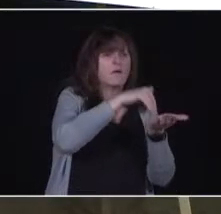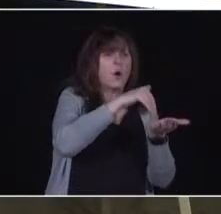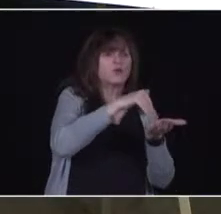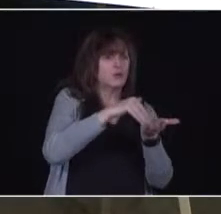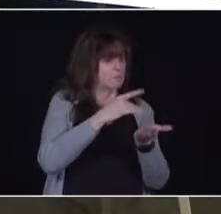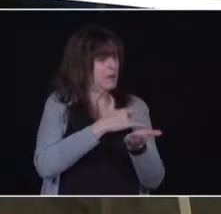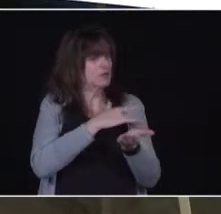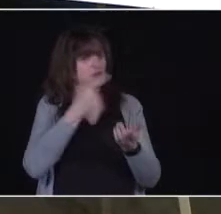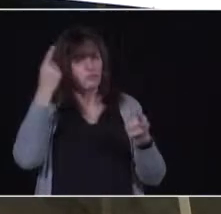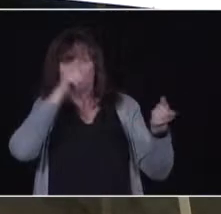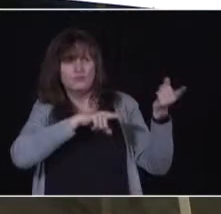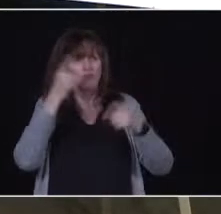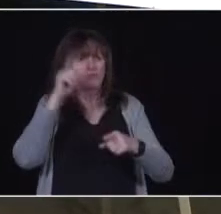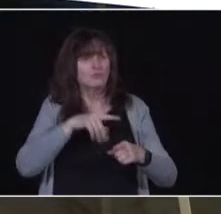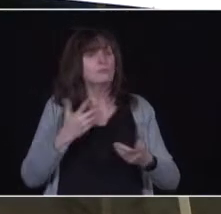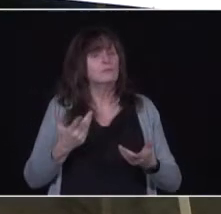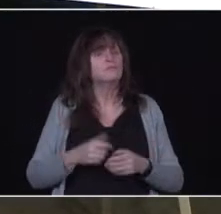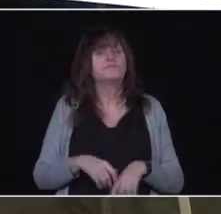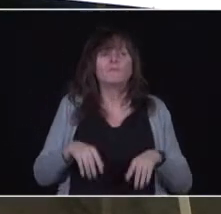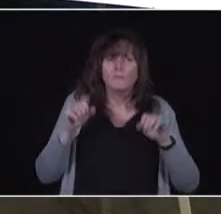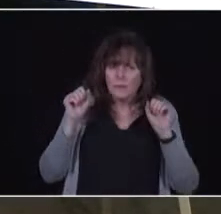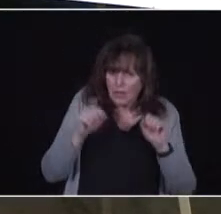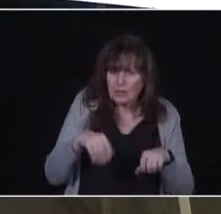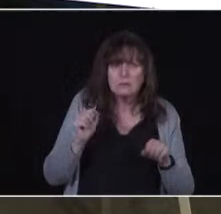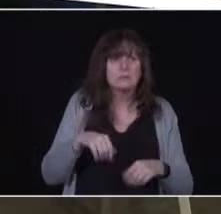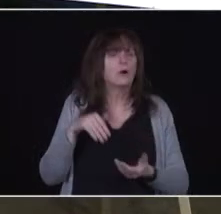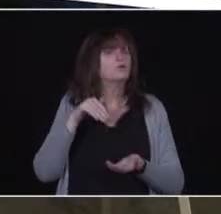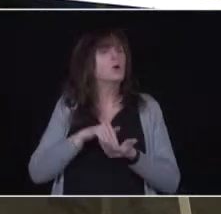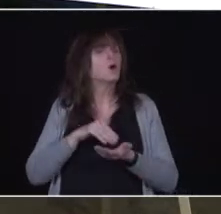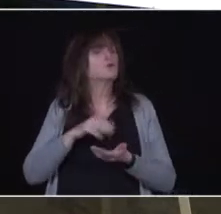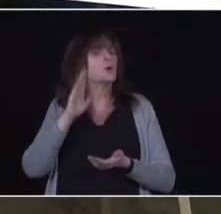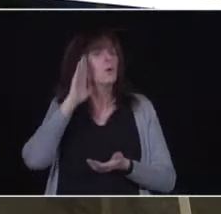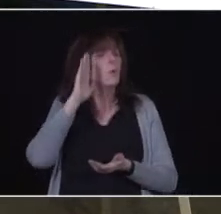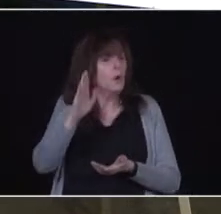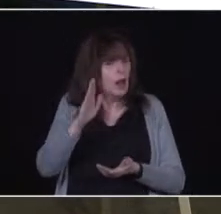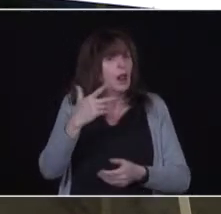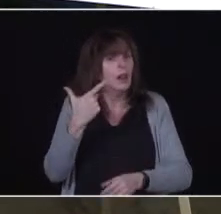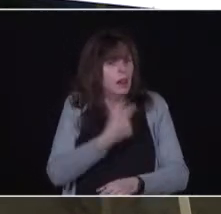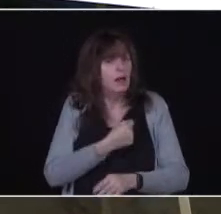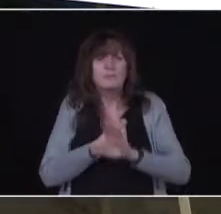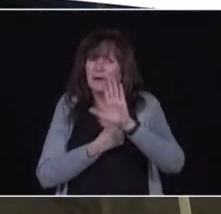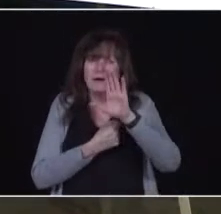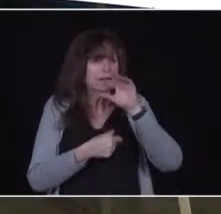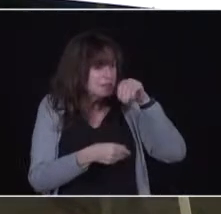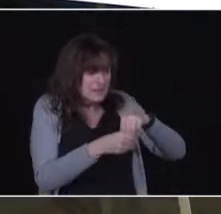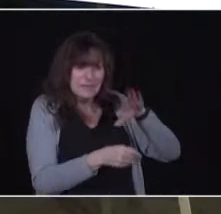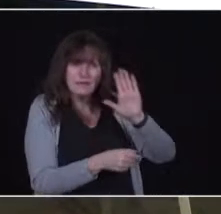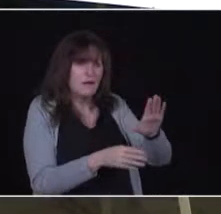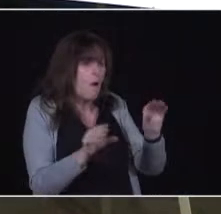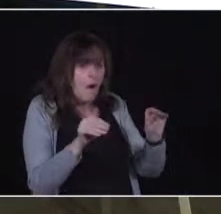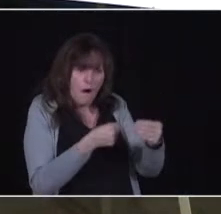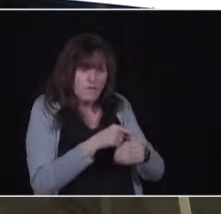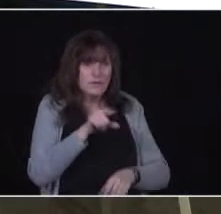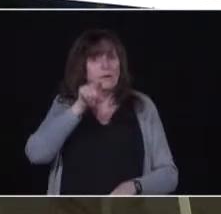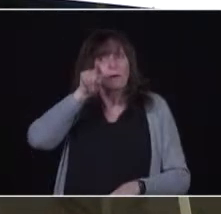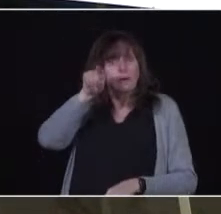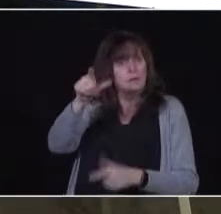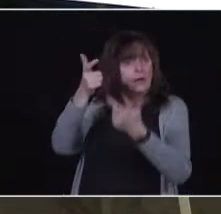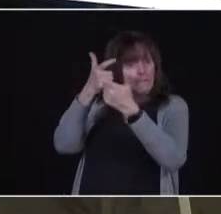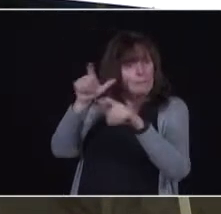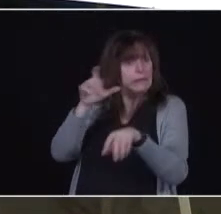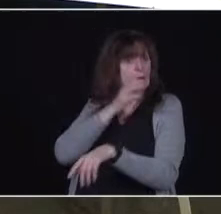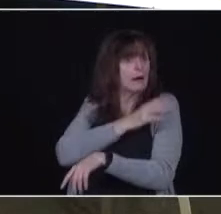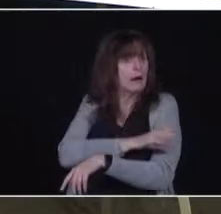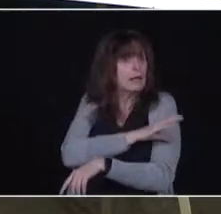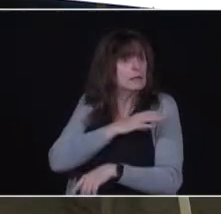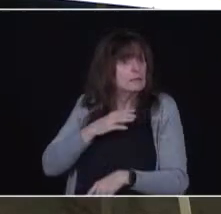going to administer vaccines. We need them, we want them, we want them to be those SWAT teams that go out there, and maybe when AstraZeneca shows, or maybe another